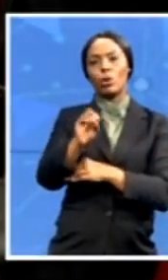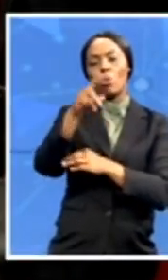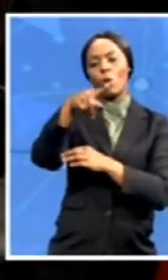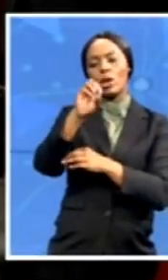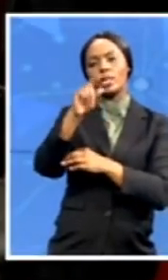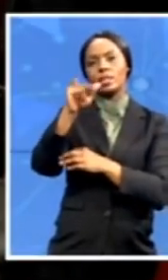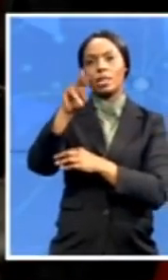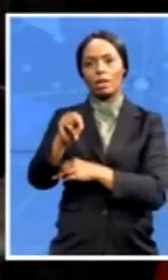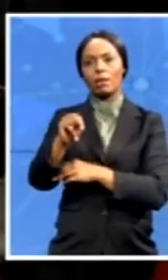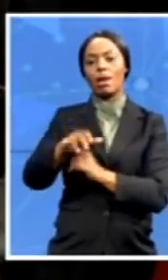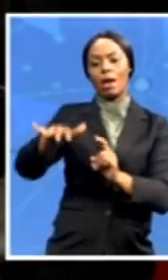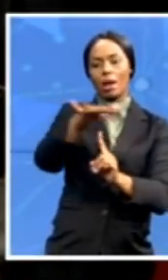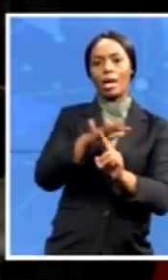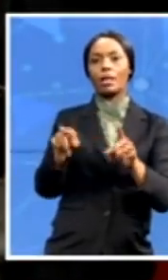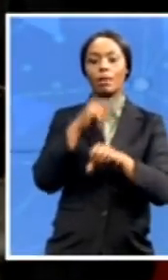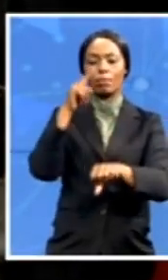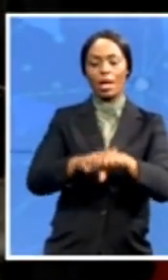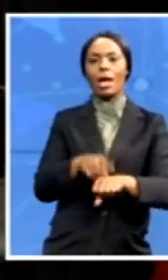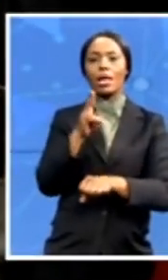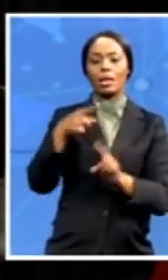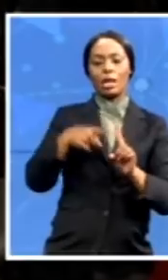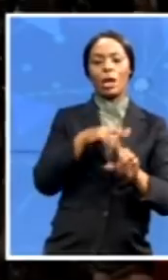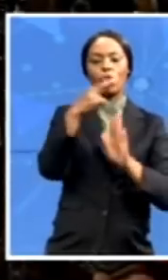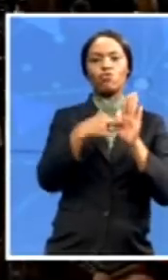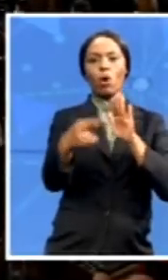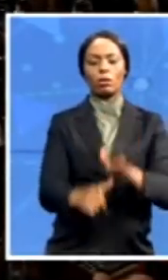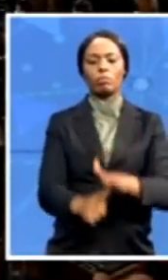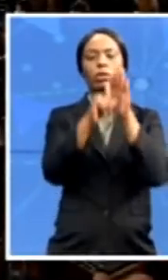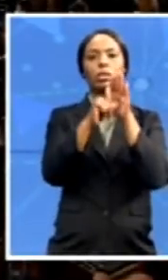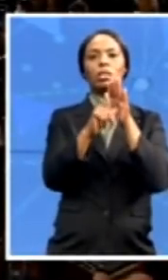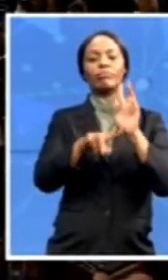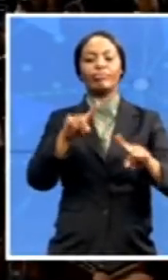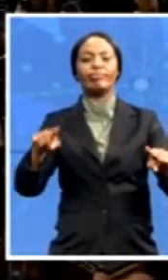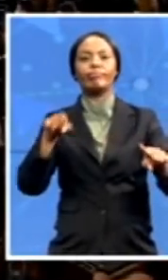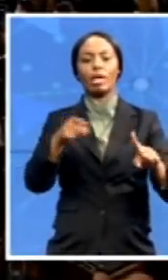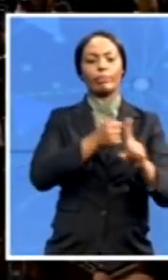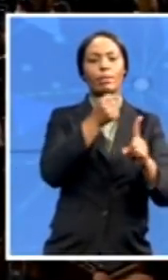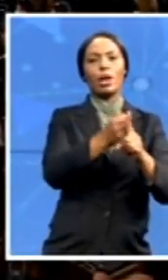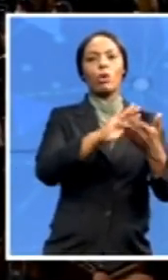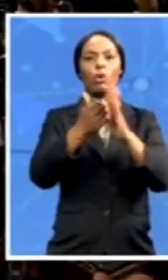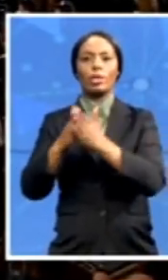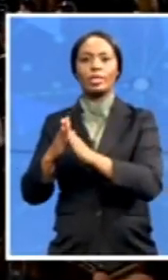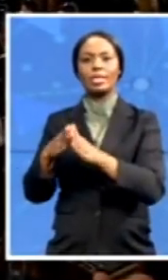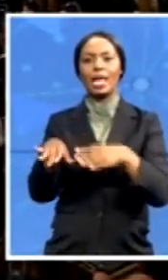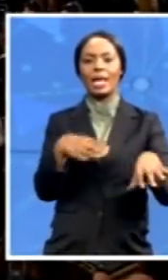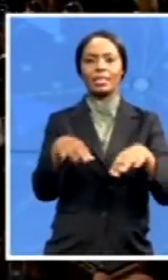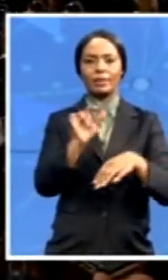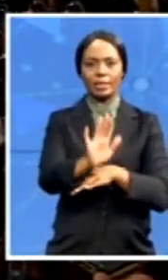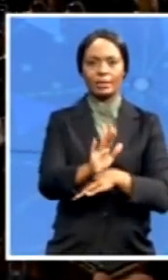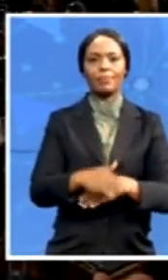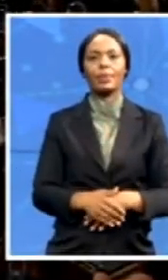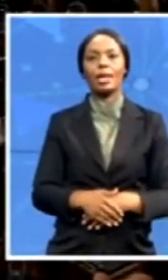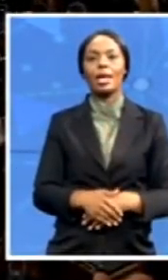a prominent role in numerous community activities. In 1972, he was offered the Chief of